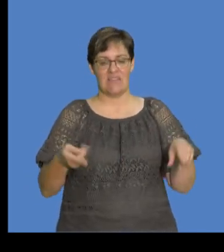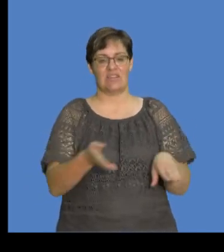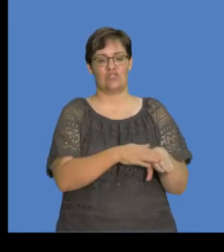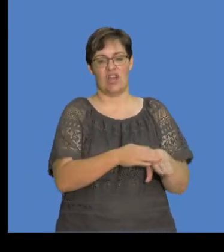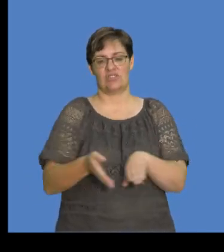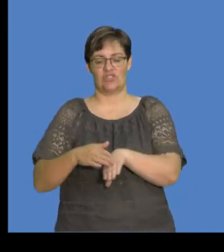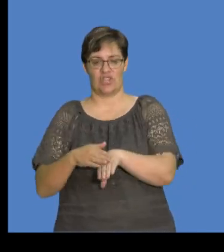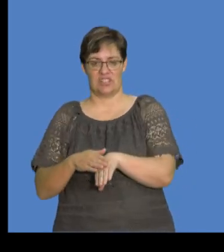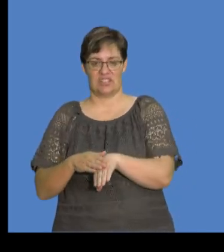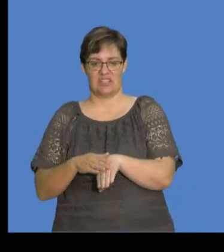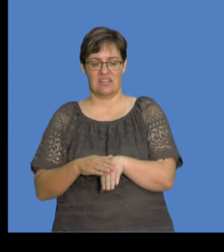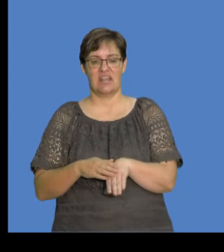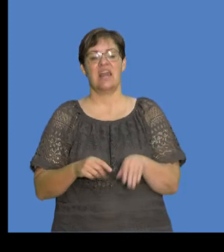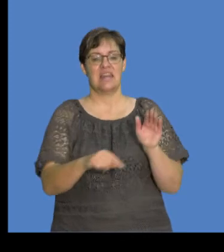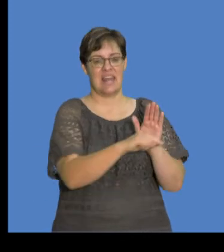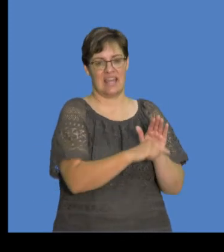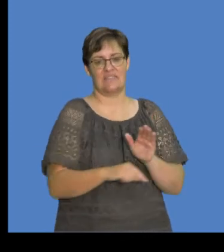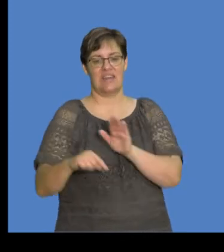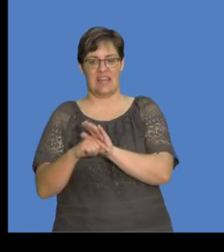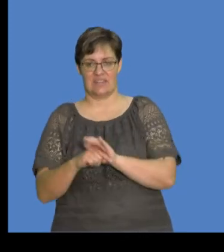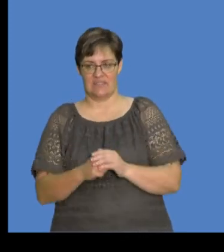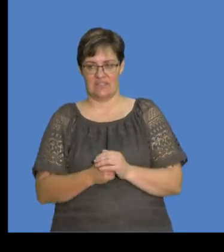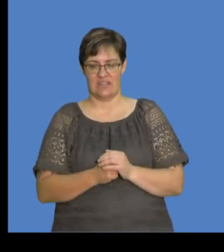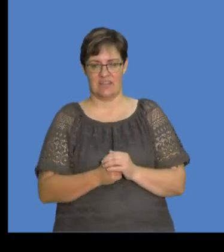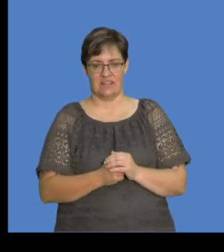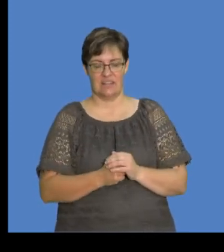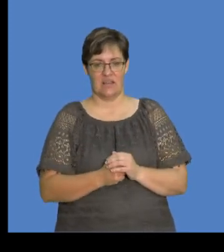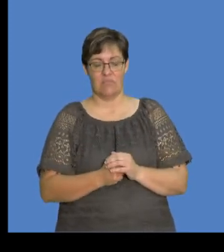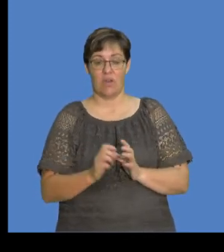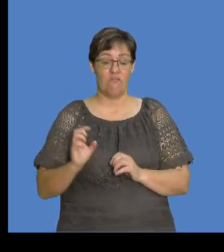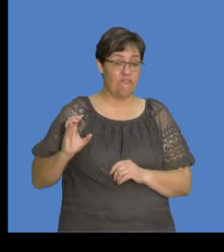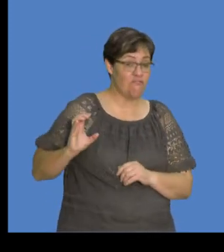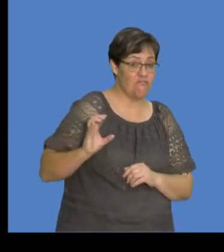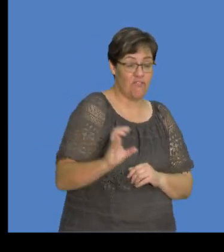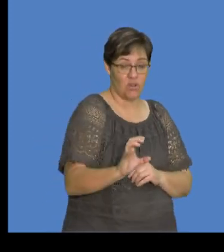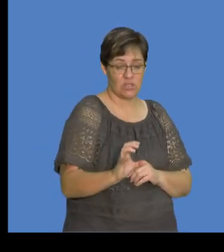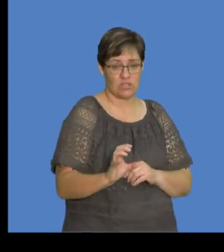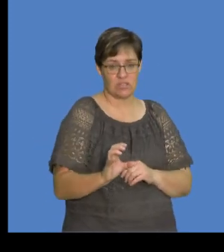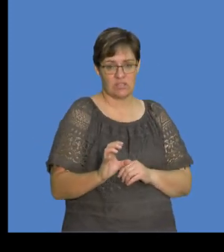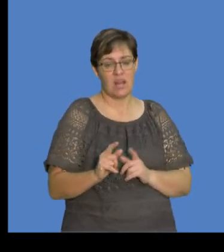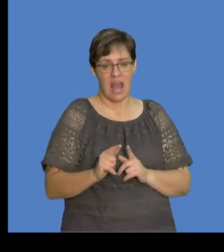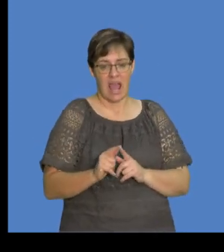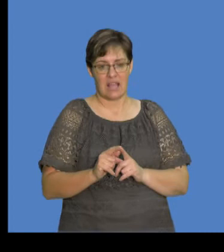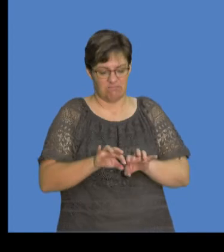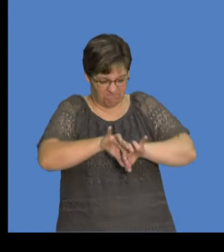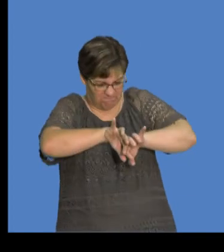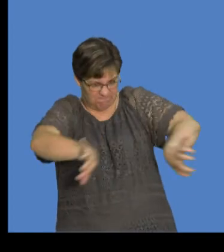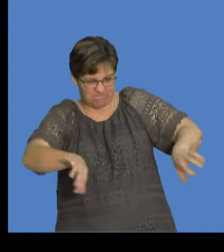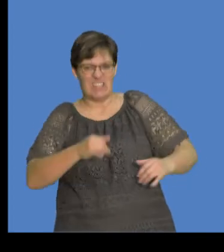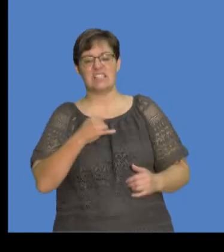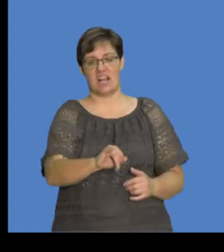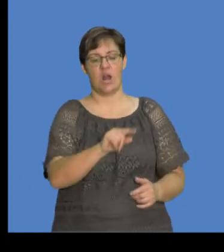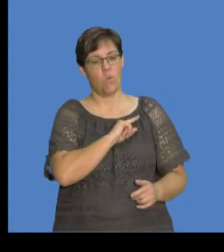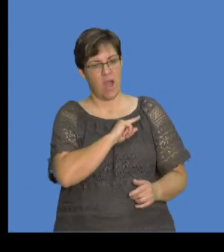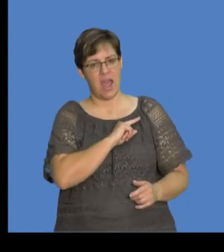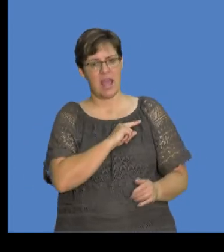one of them now carries a charge of negative 4 nanocoulombs. But still, the force of repulsion still